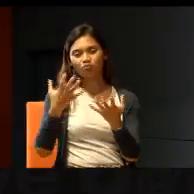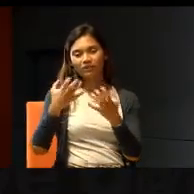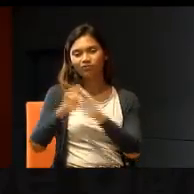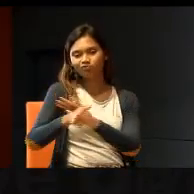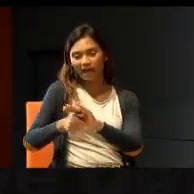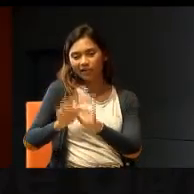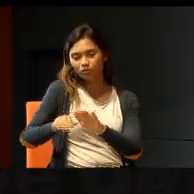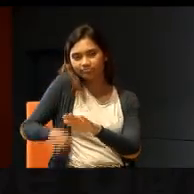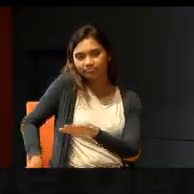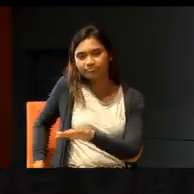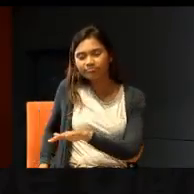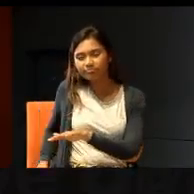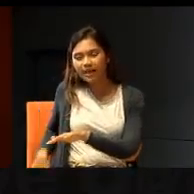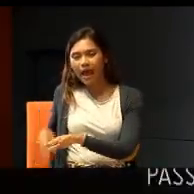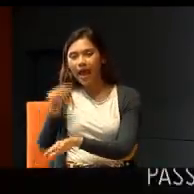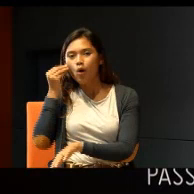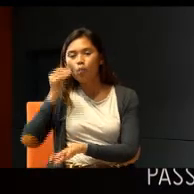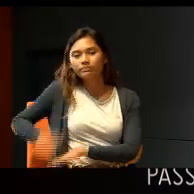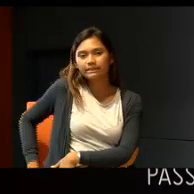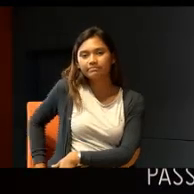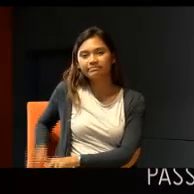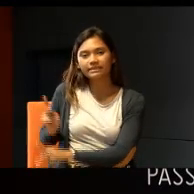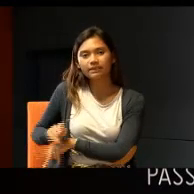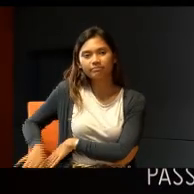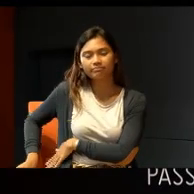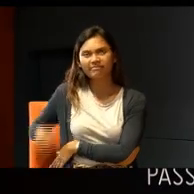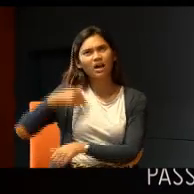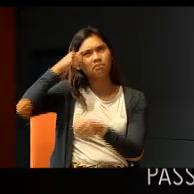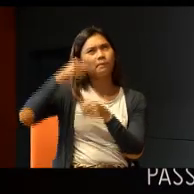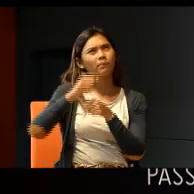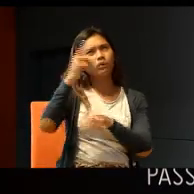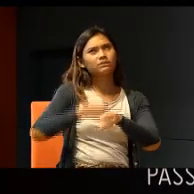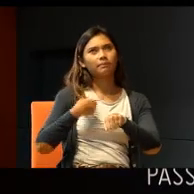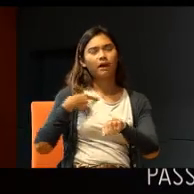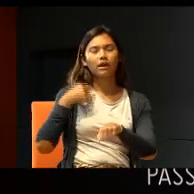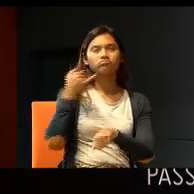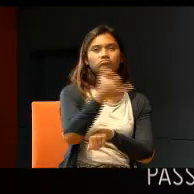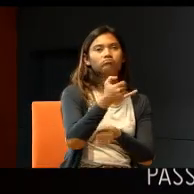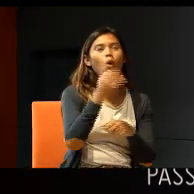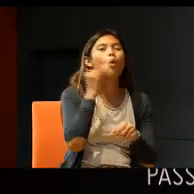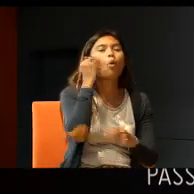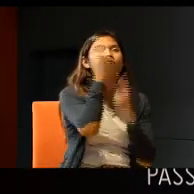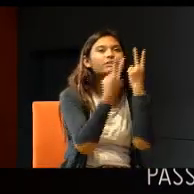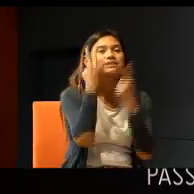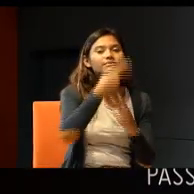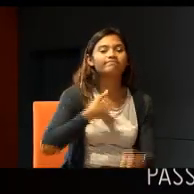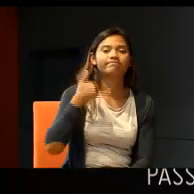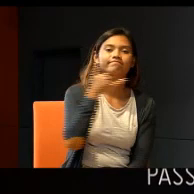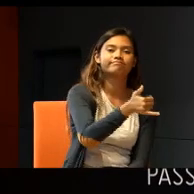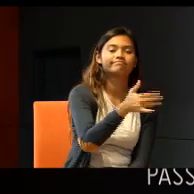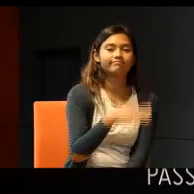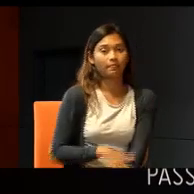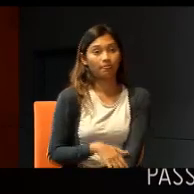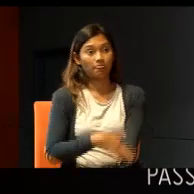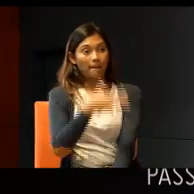Like, oh, I remember making a home visit to one of these families. The mother was very,